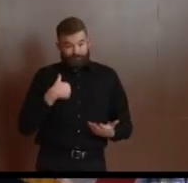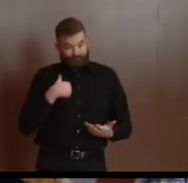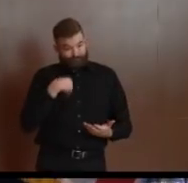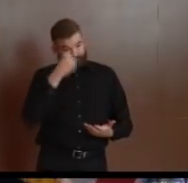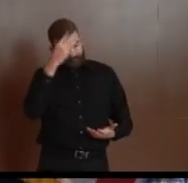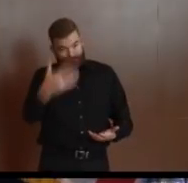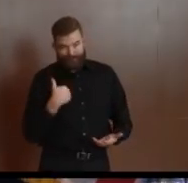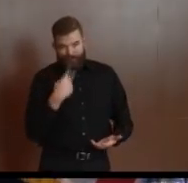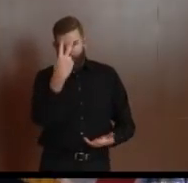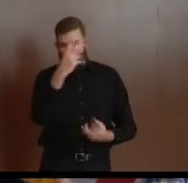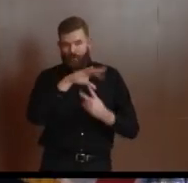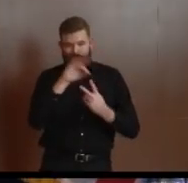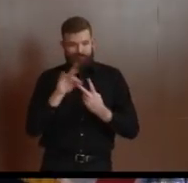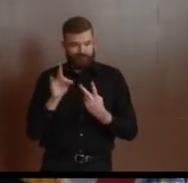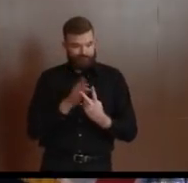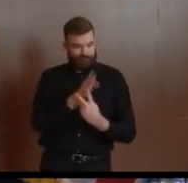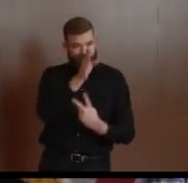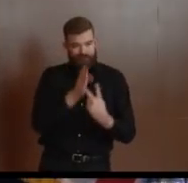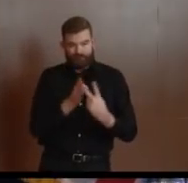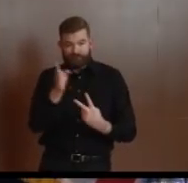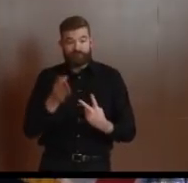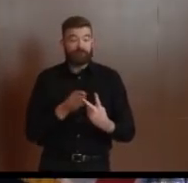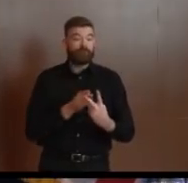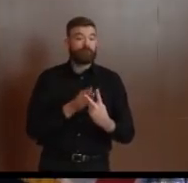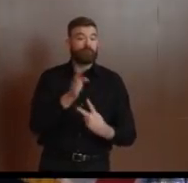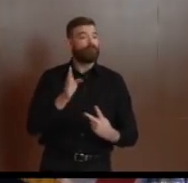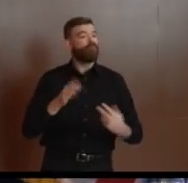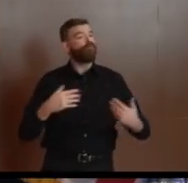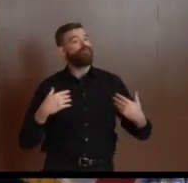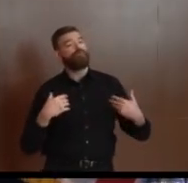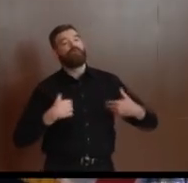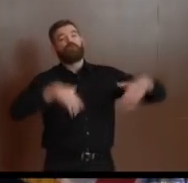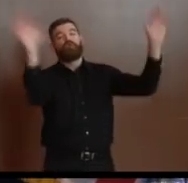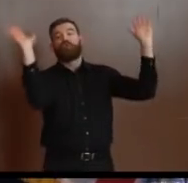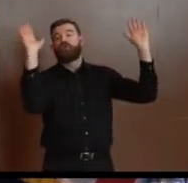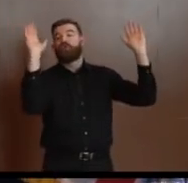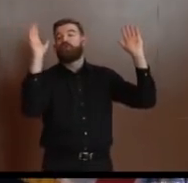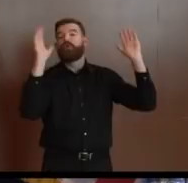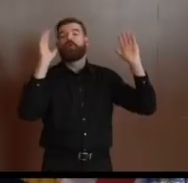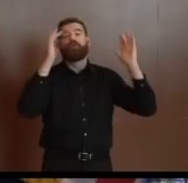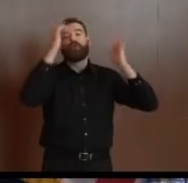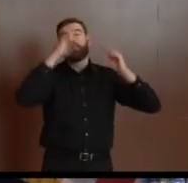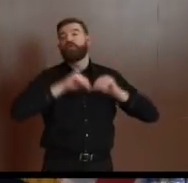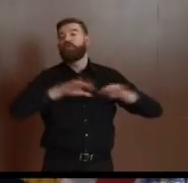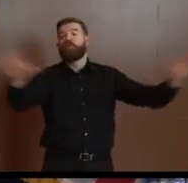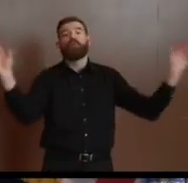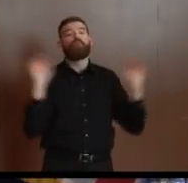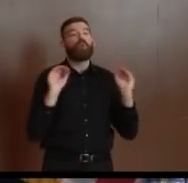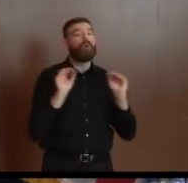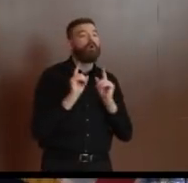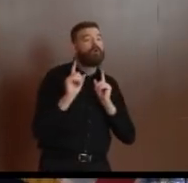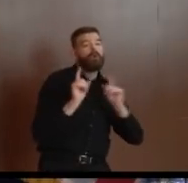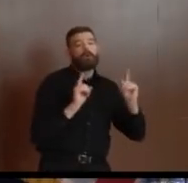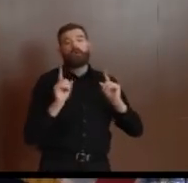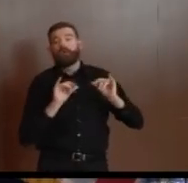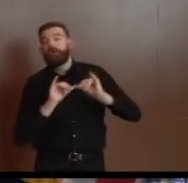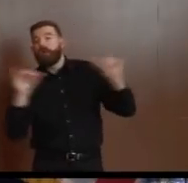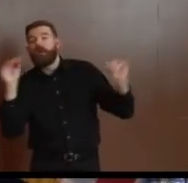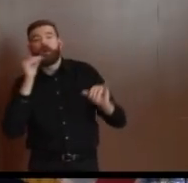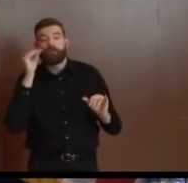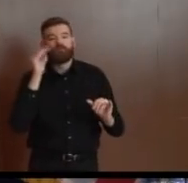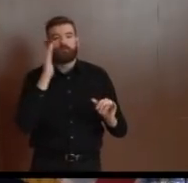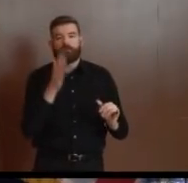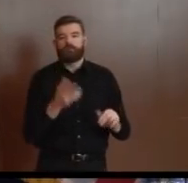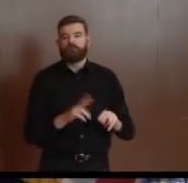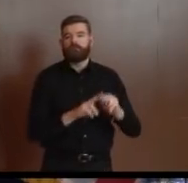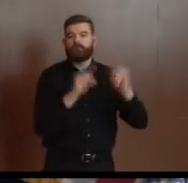one hand, let this virus run its course. No social distancing. Ultimately, a lot of people will lose their lives, and a